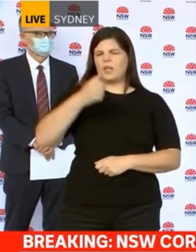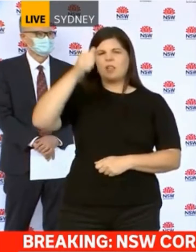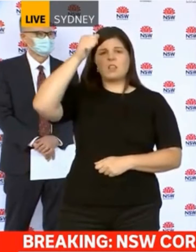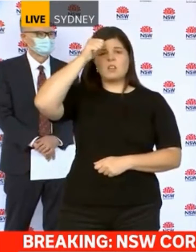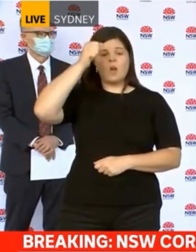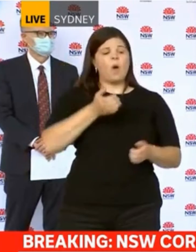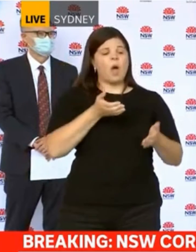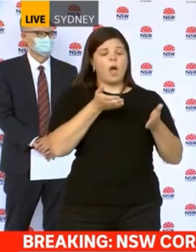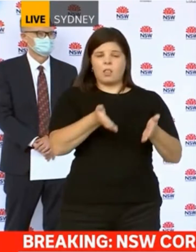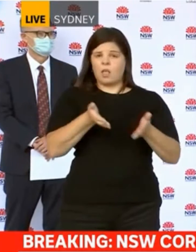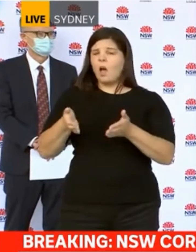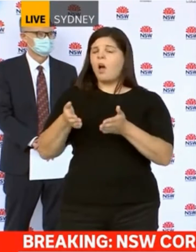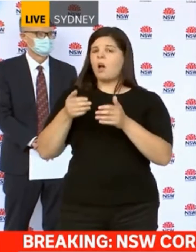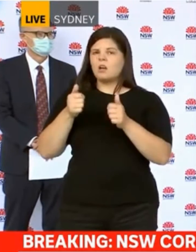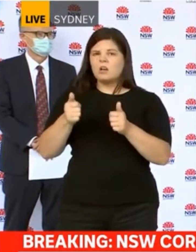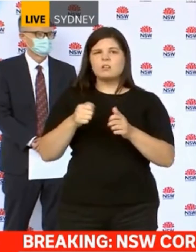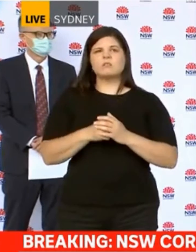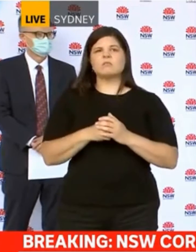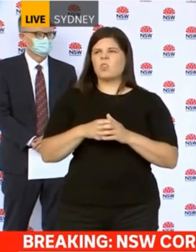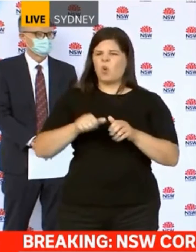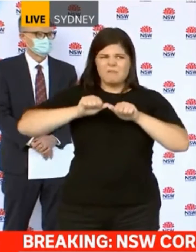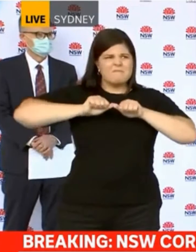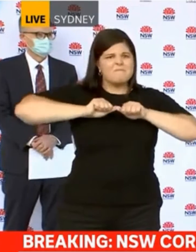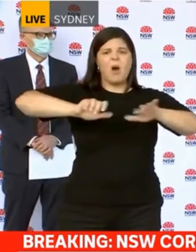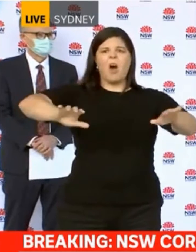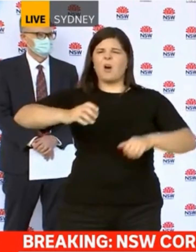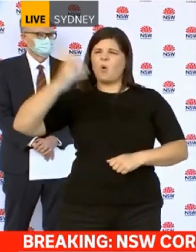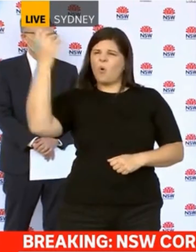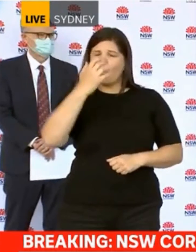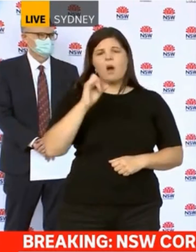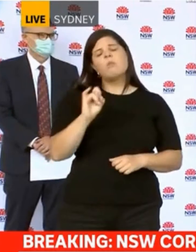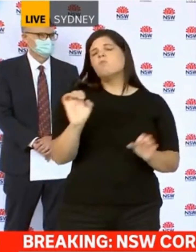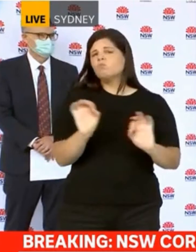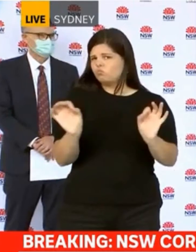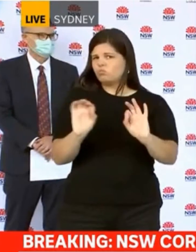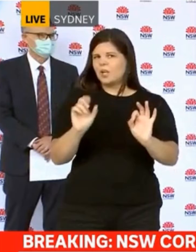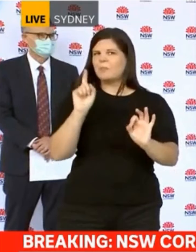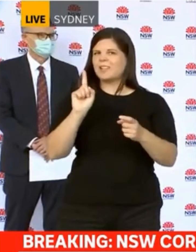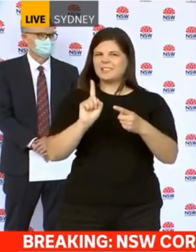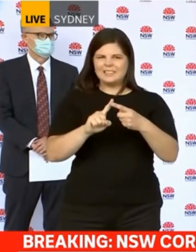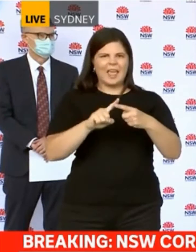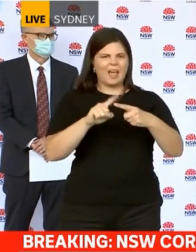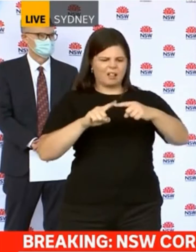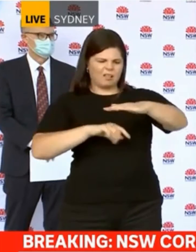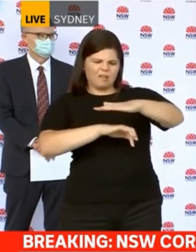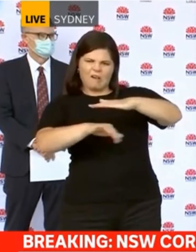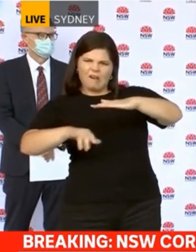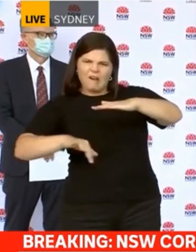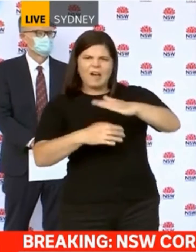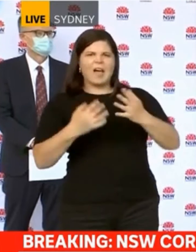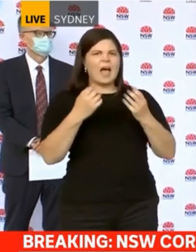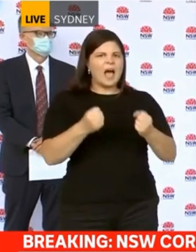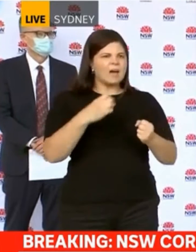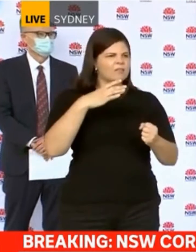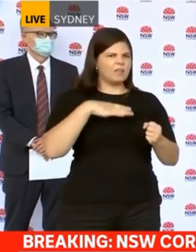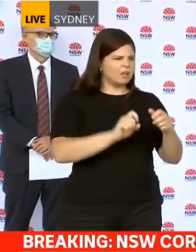whilst those major super spreading events haven't repeated themselves, we know that there is still mopping up to do the remnants of the